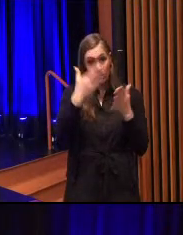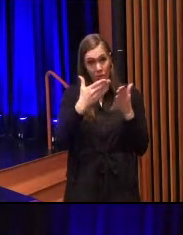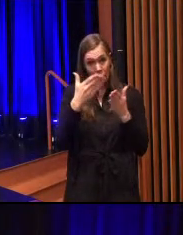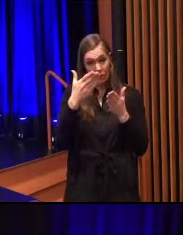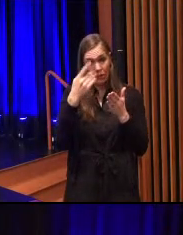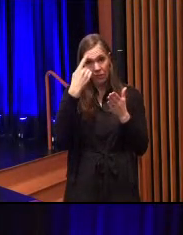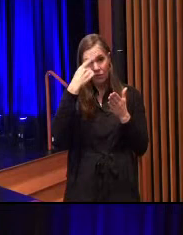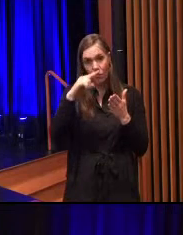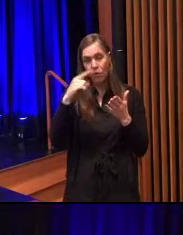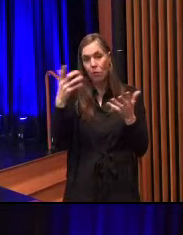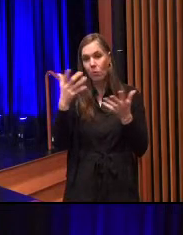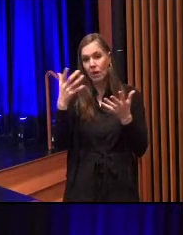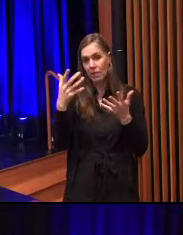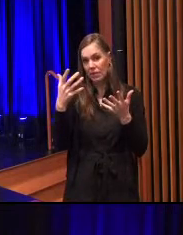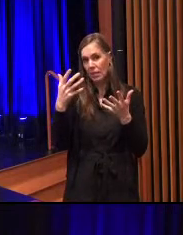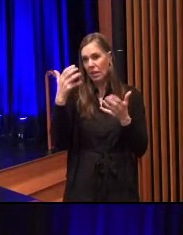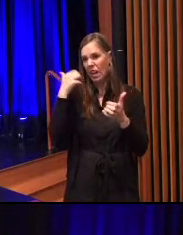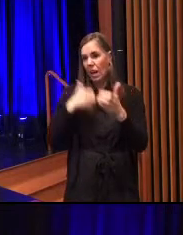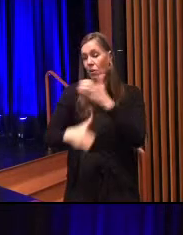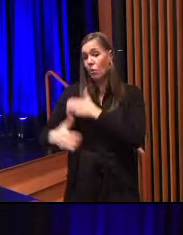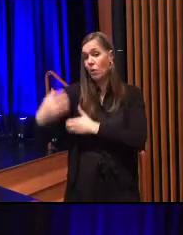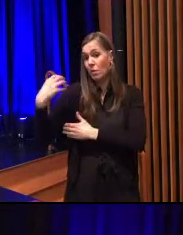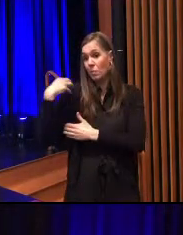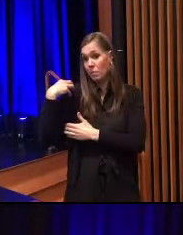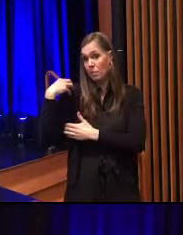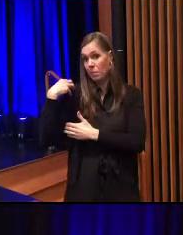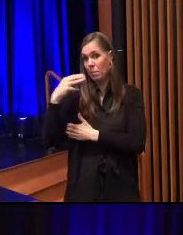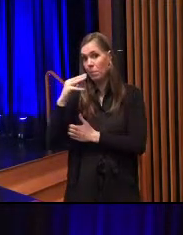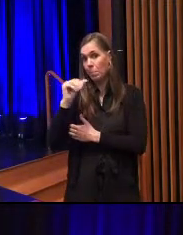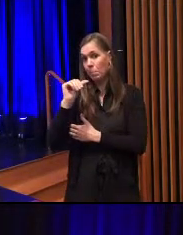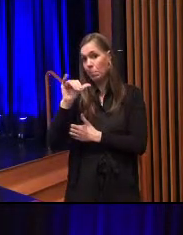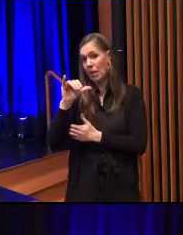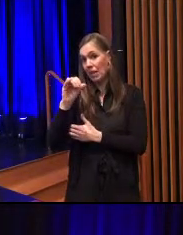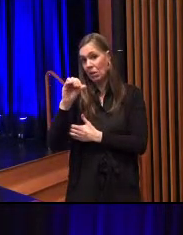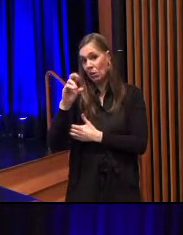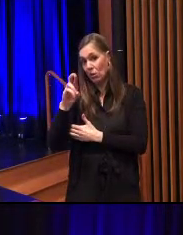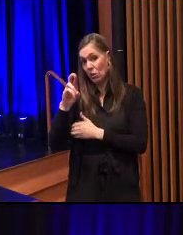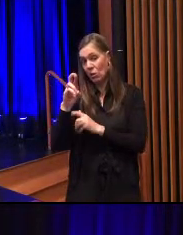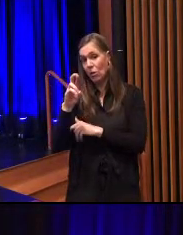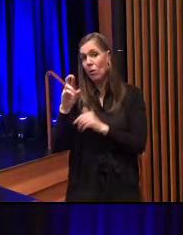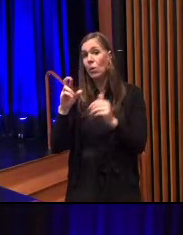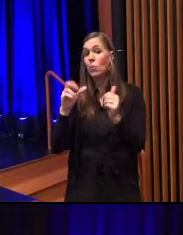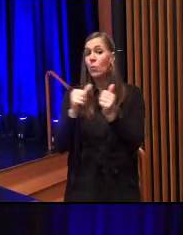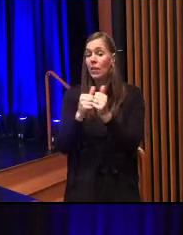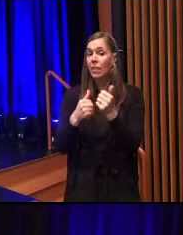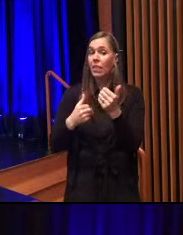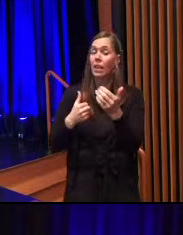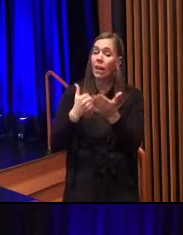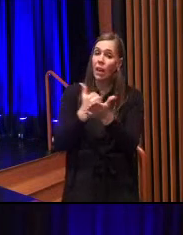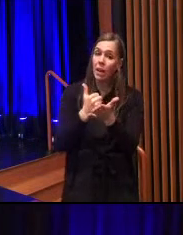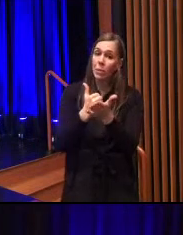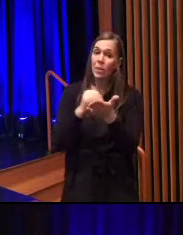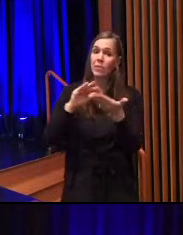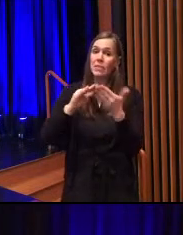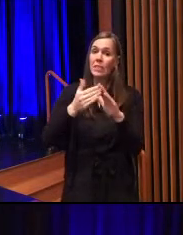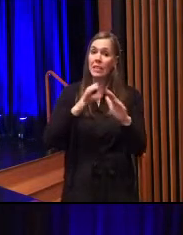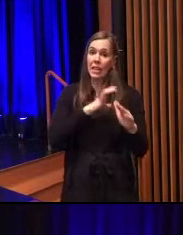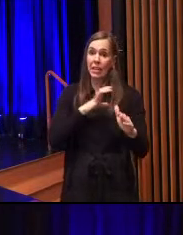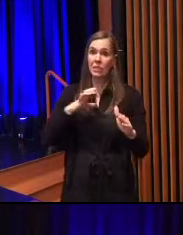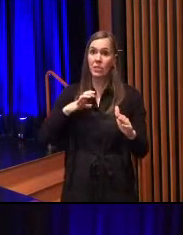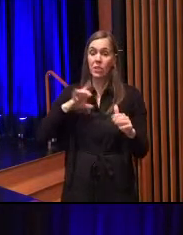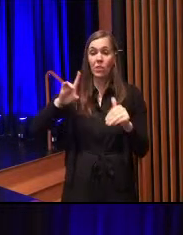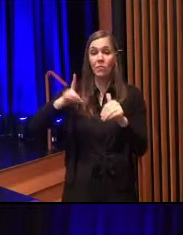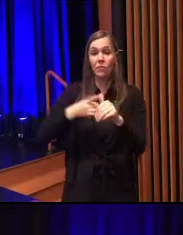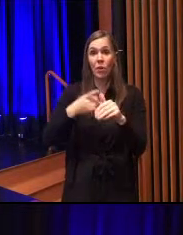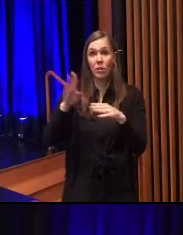of the mayor with the ratification of city council. And so our first